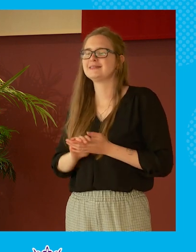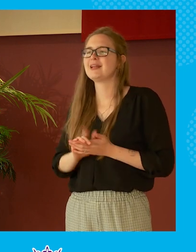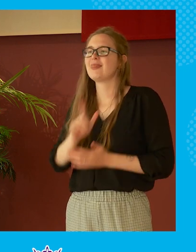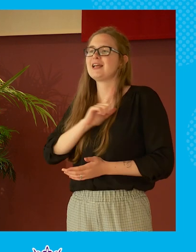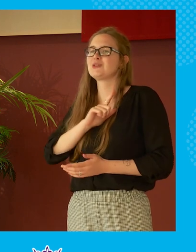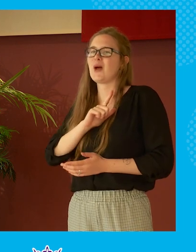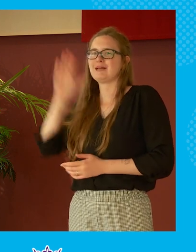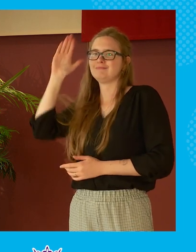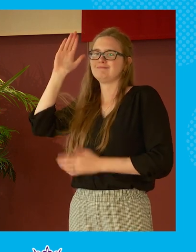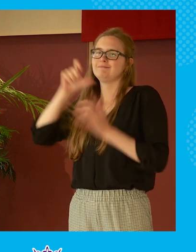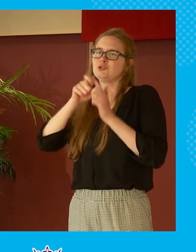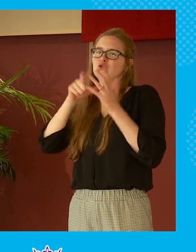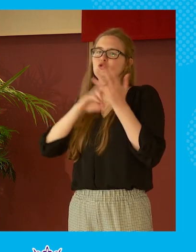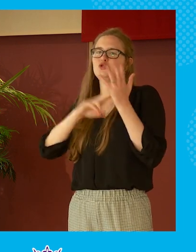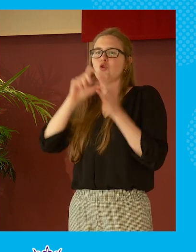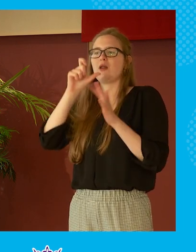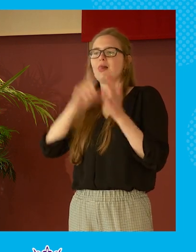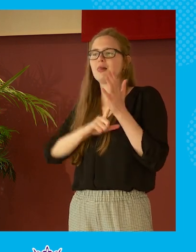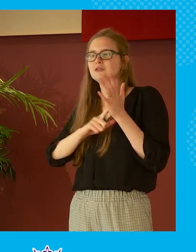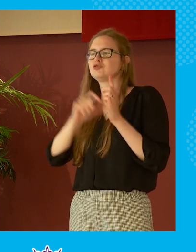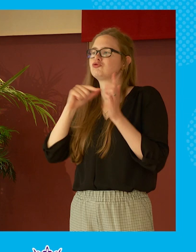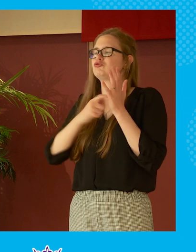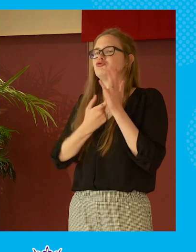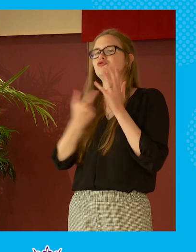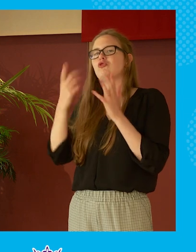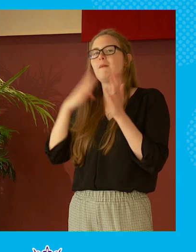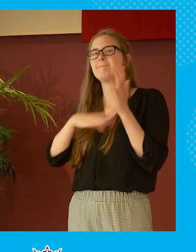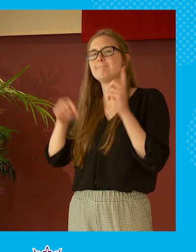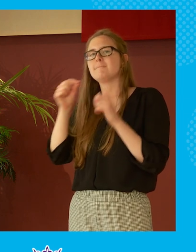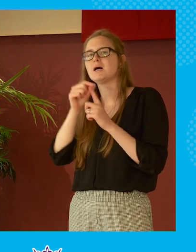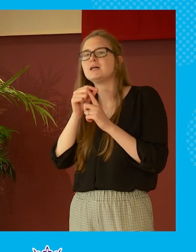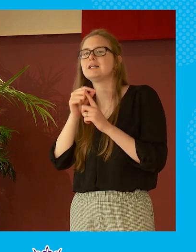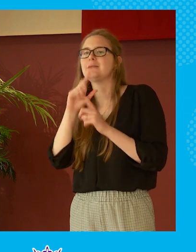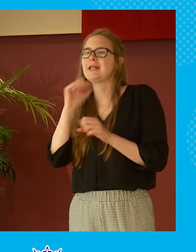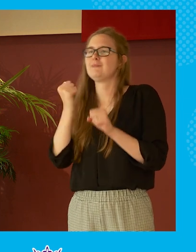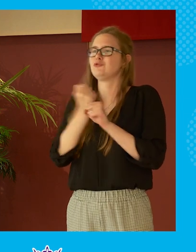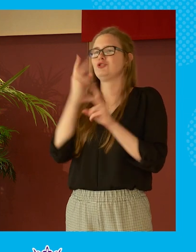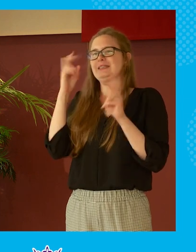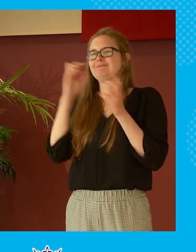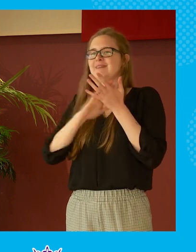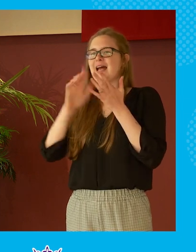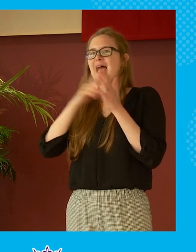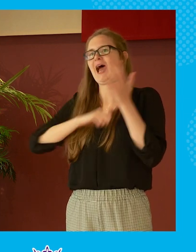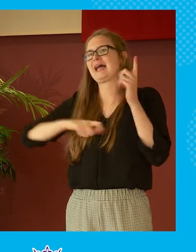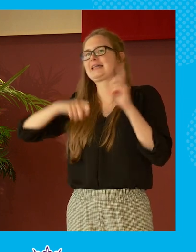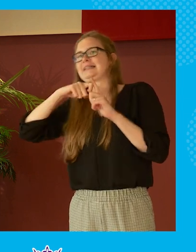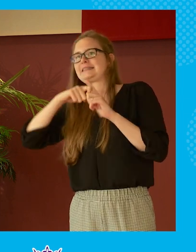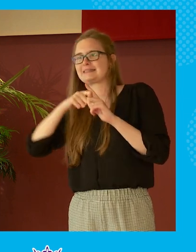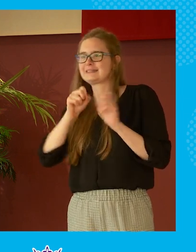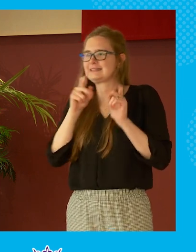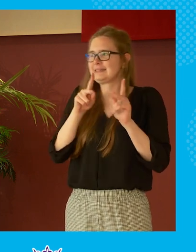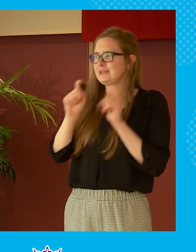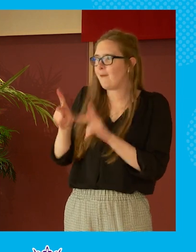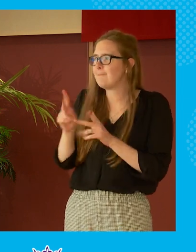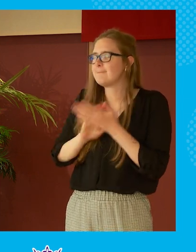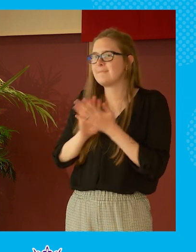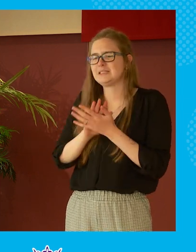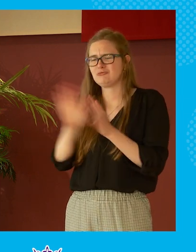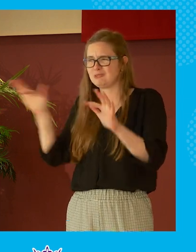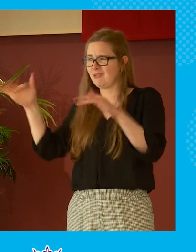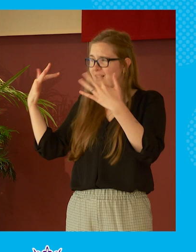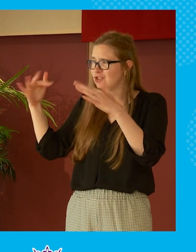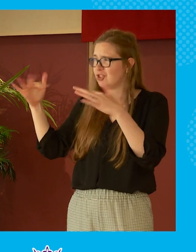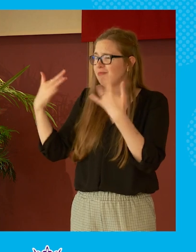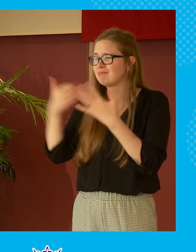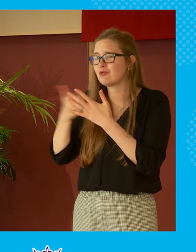donald trump has been able to um i don't like the word hack but he's been able to hack the system so that he gets so much attention